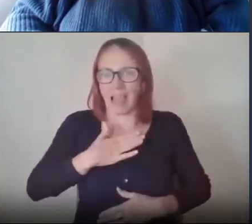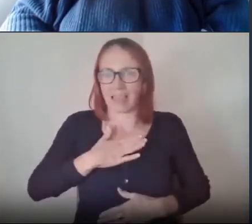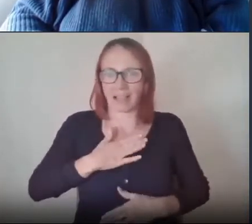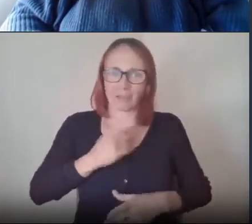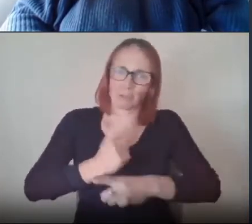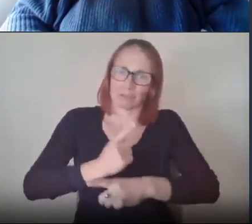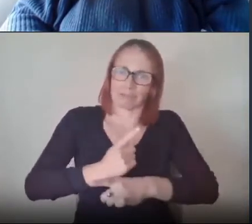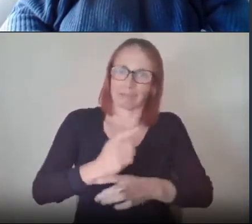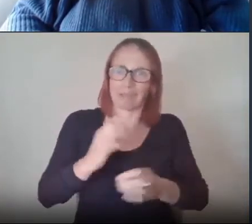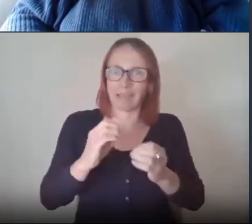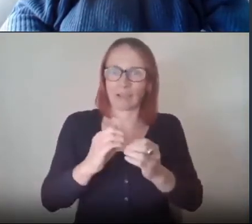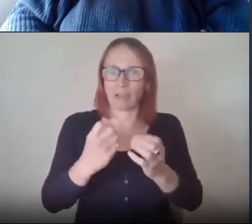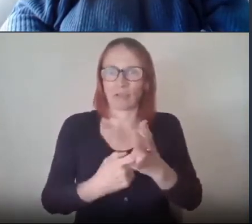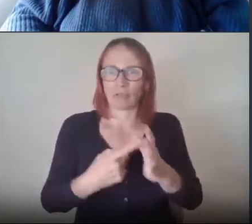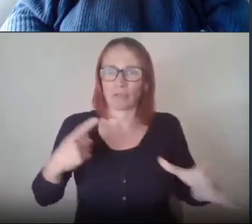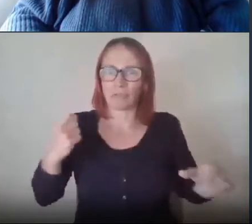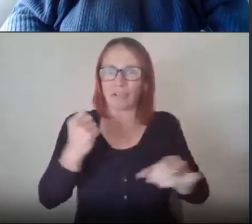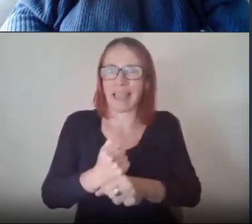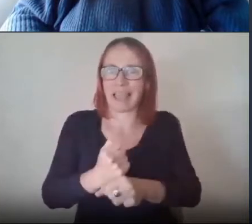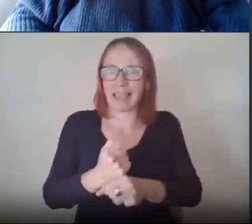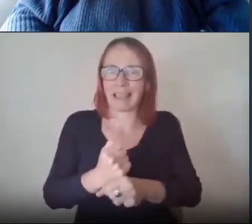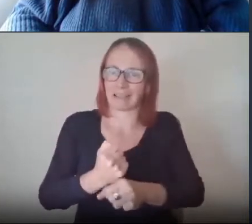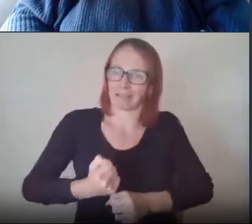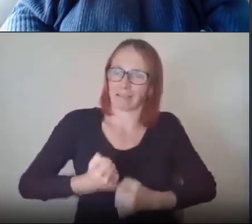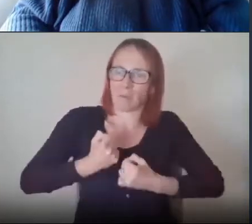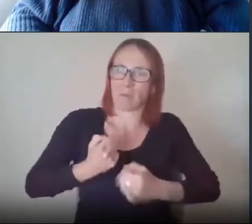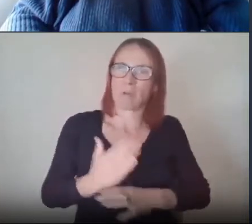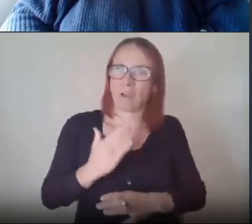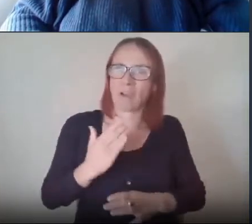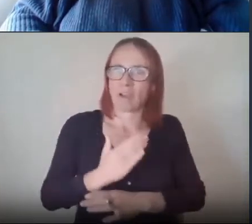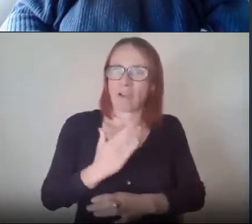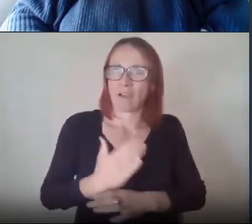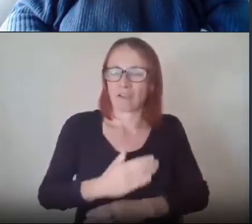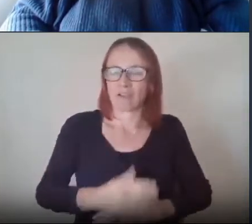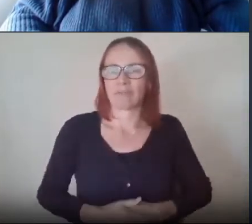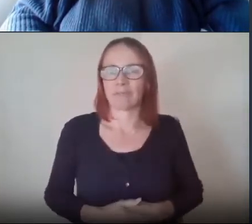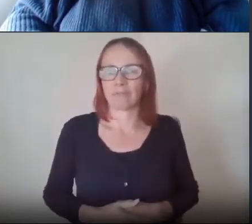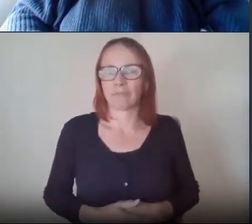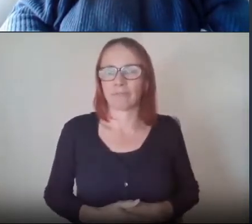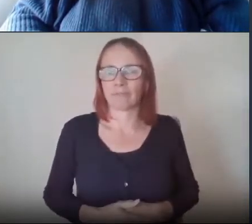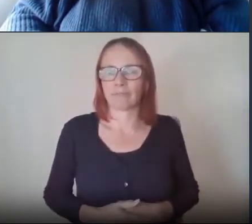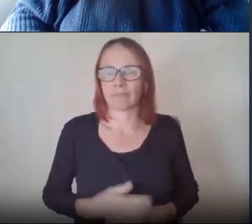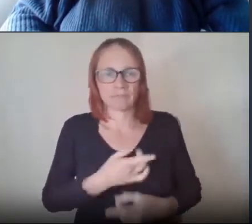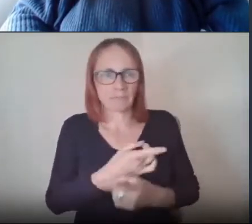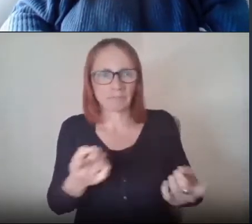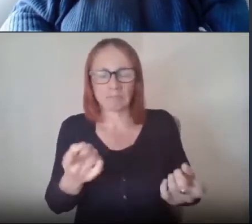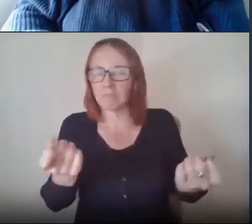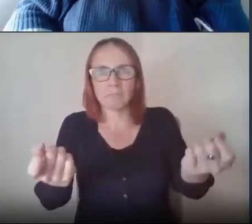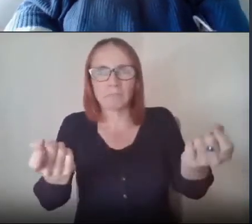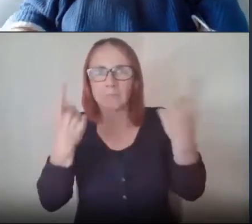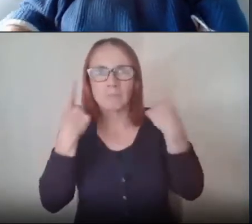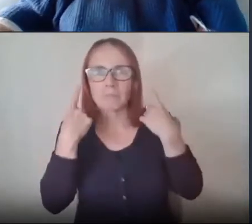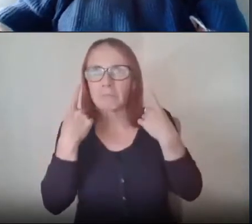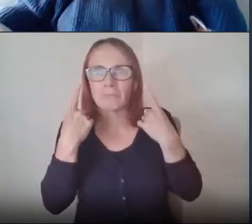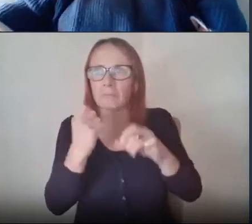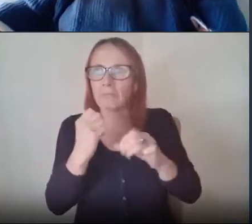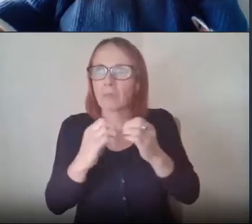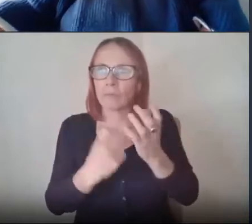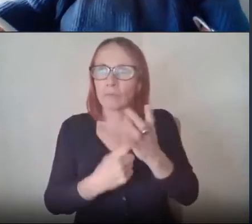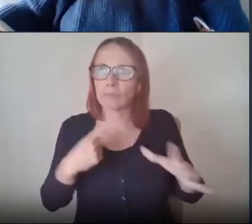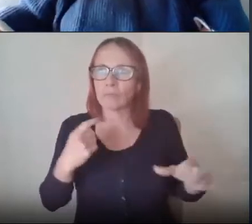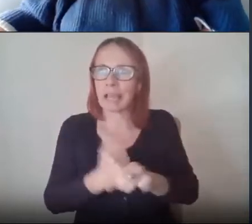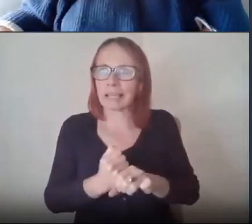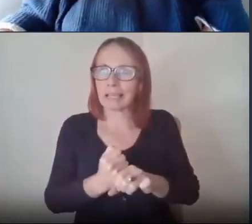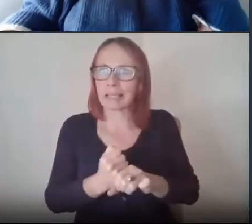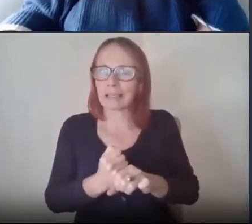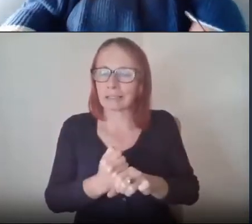bragg uh and the work that we do uh for those of you that that don't know bragg bragg